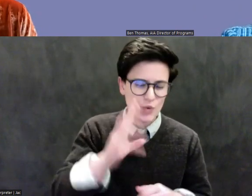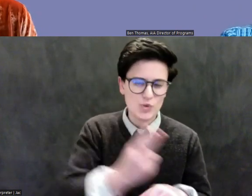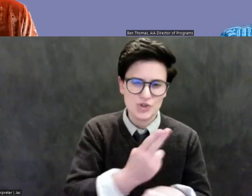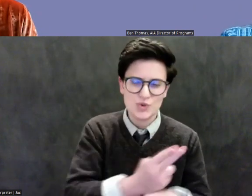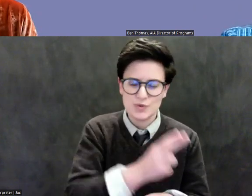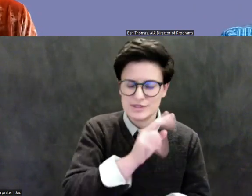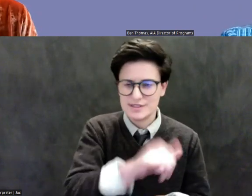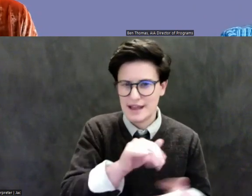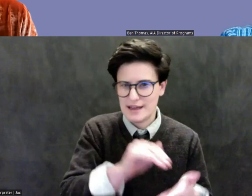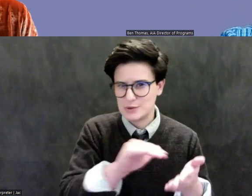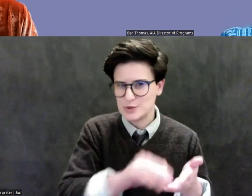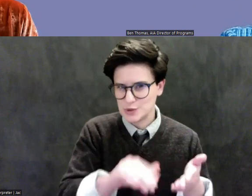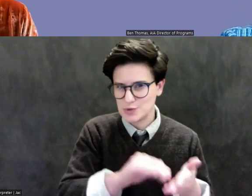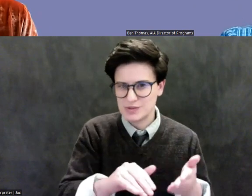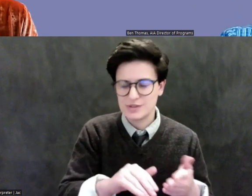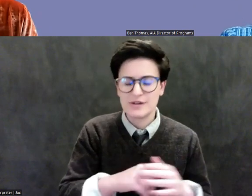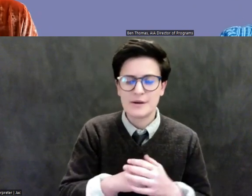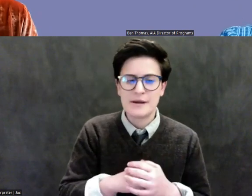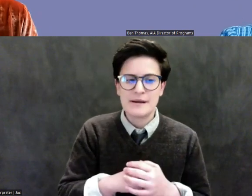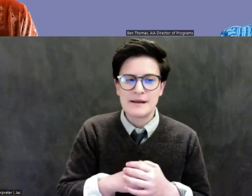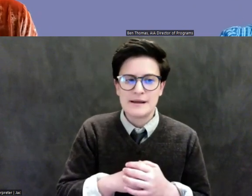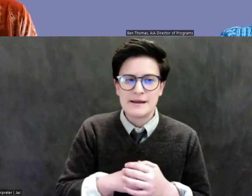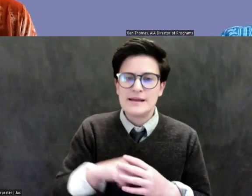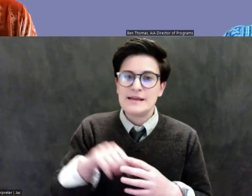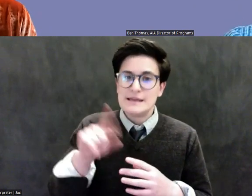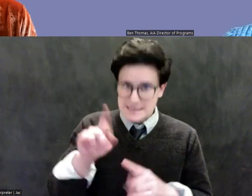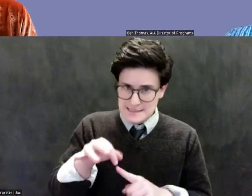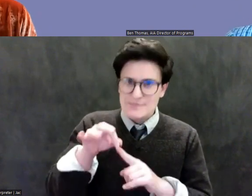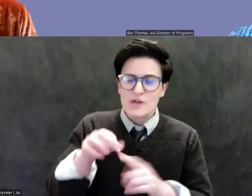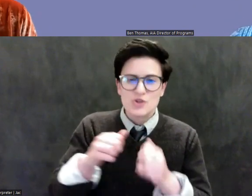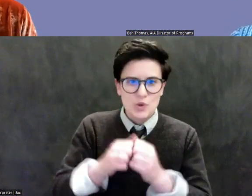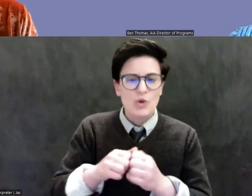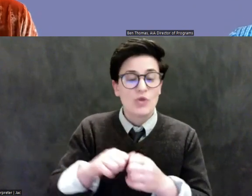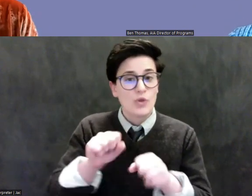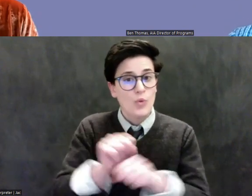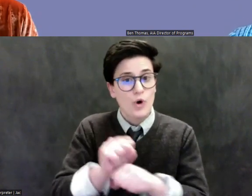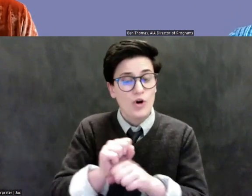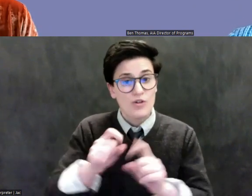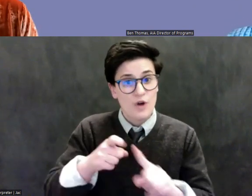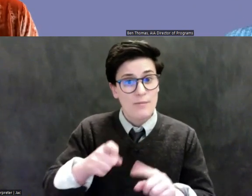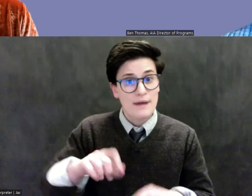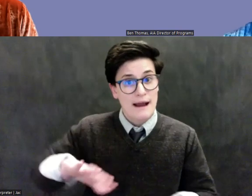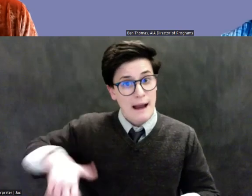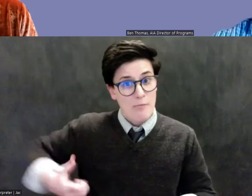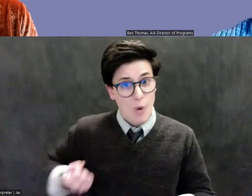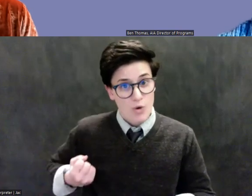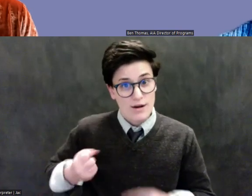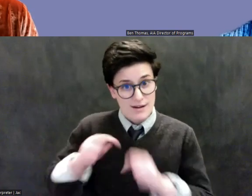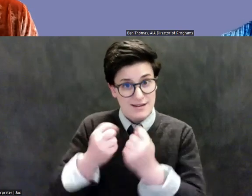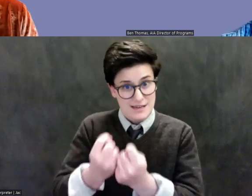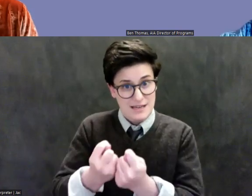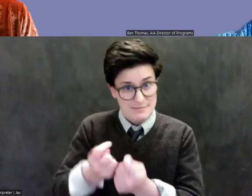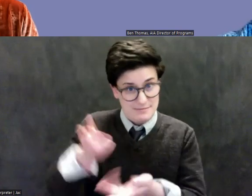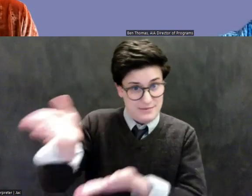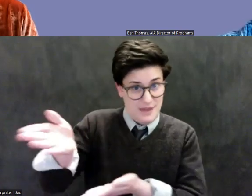now, of course, with particularly with the work that's being done by this Cambodian team on the ground, um, they're learning, um,